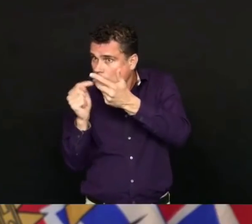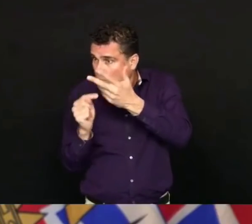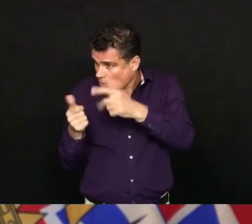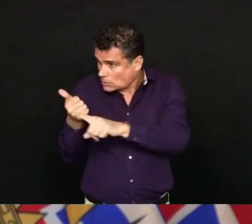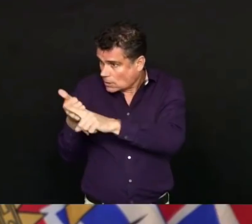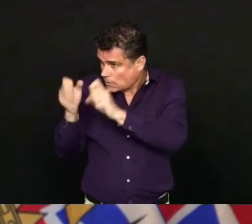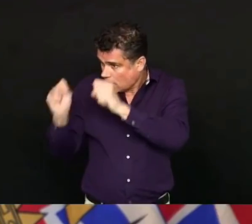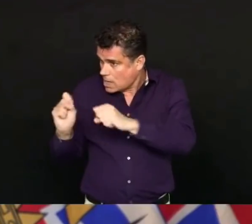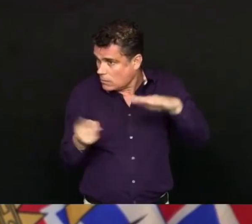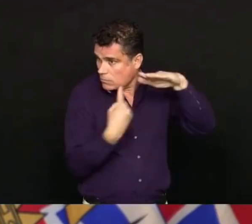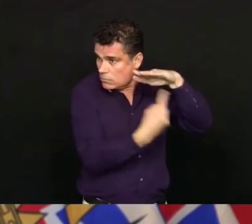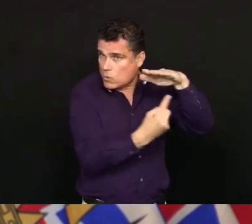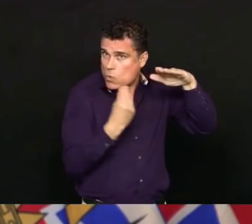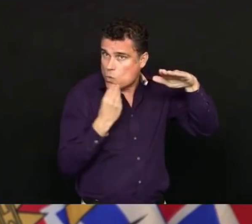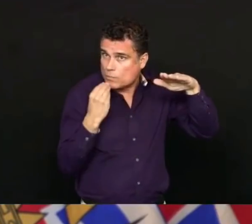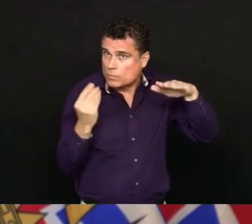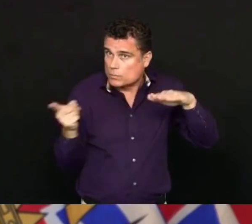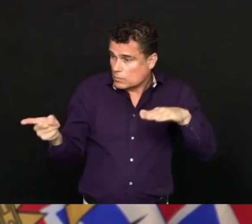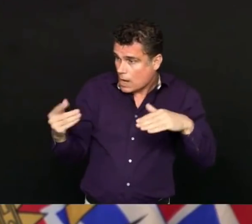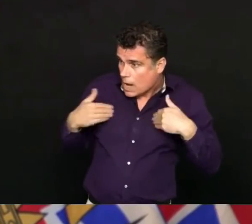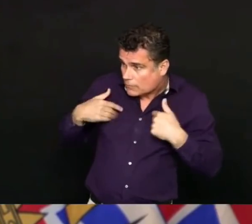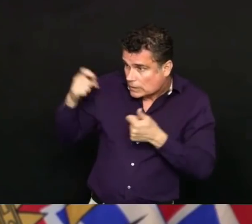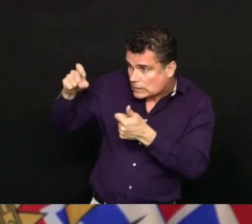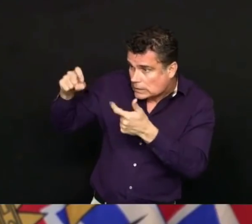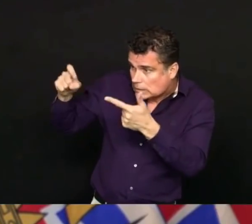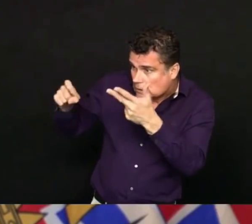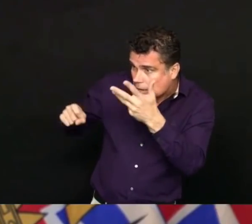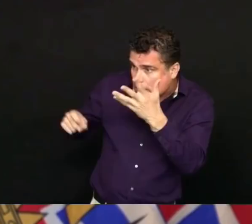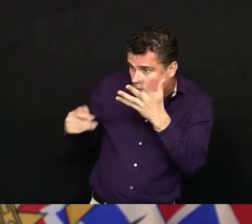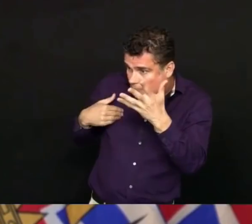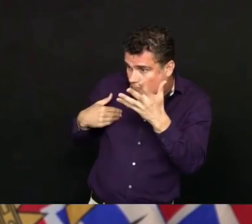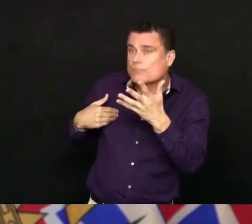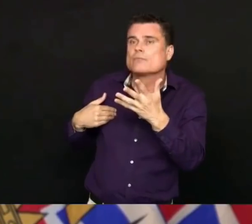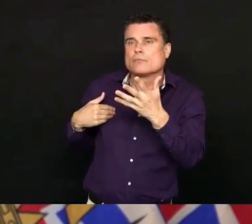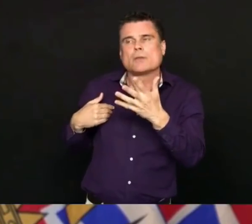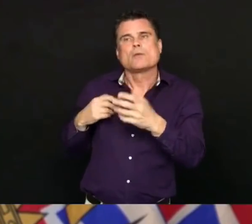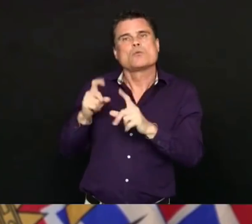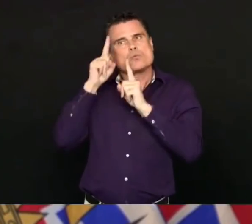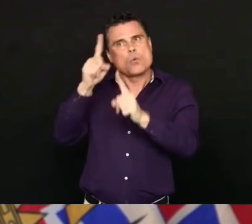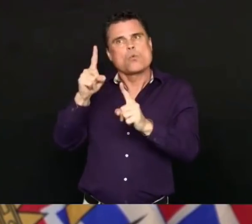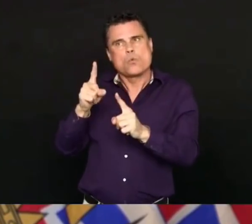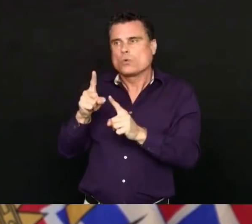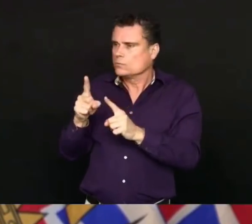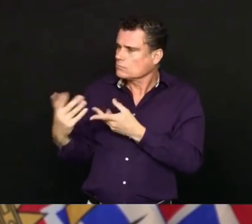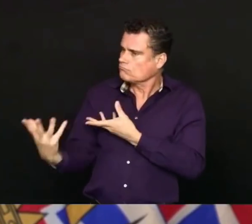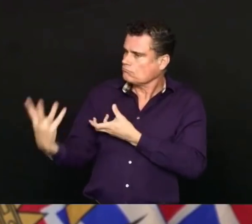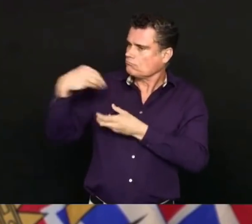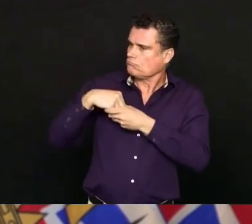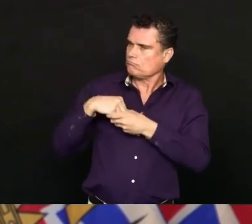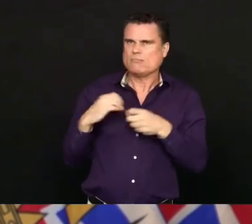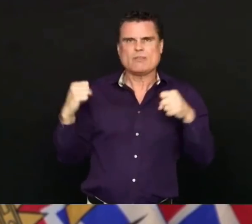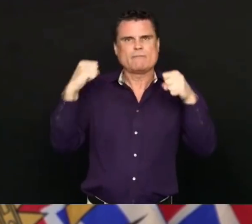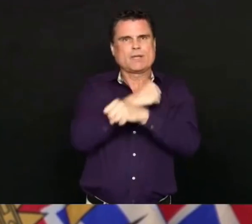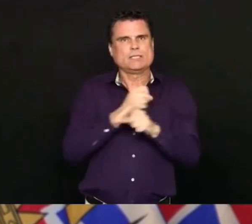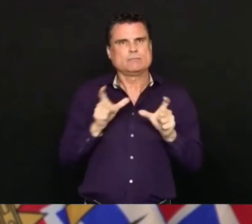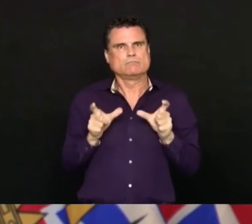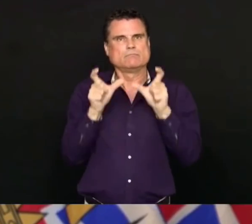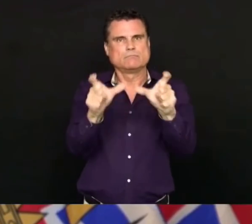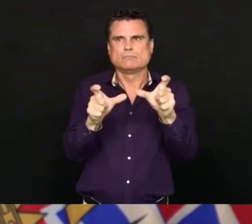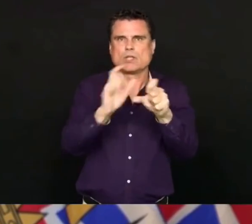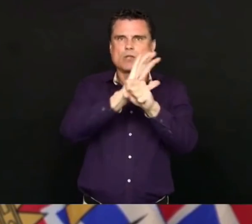us in making sure we're doing everything we can to stop transmission of this virus. So since April 10th, 1